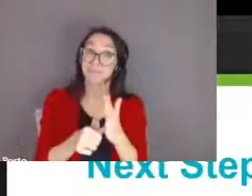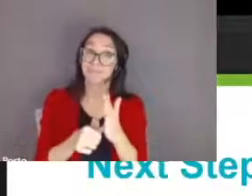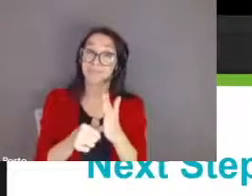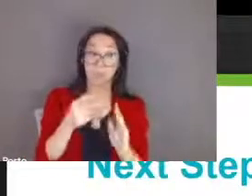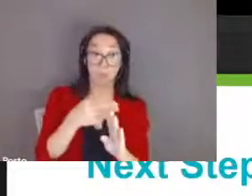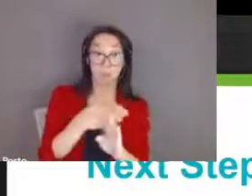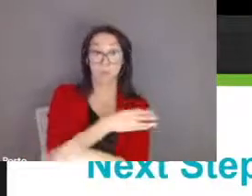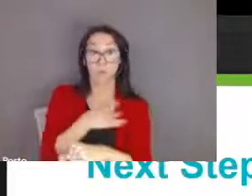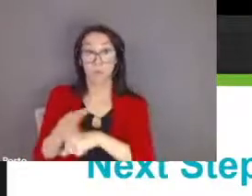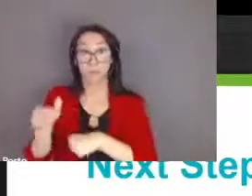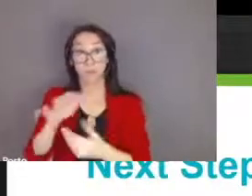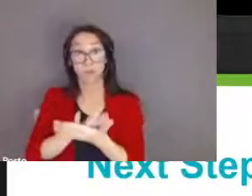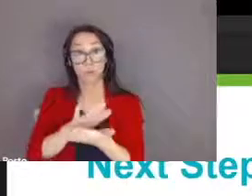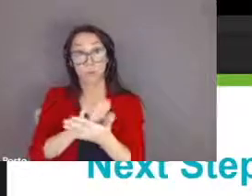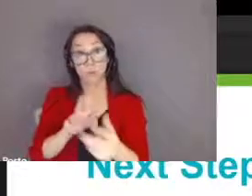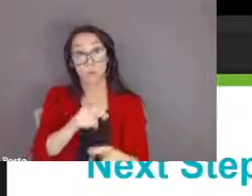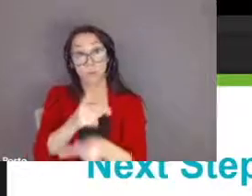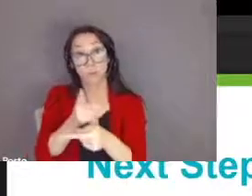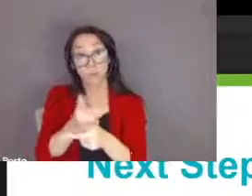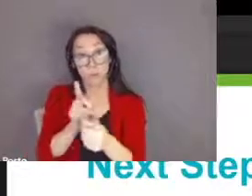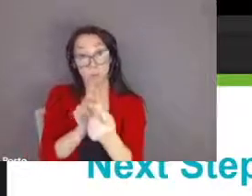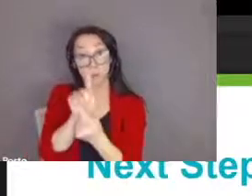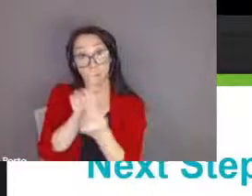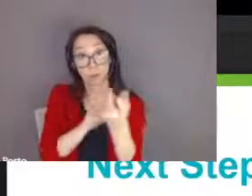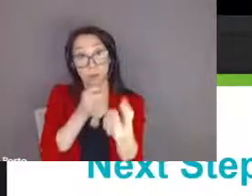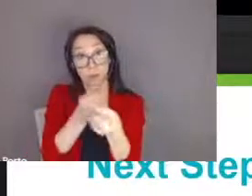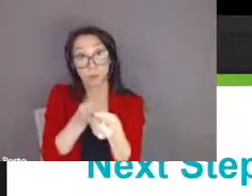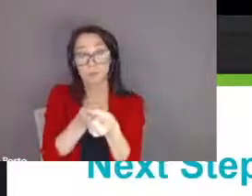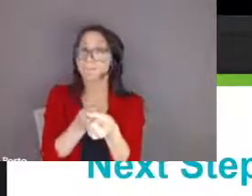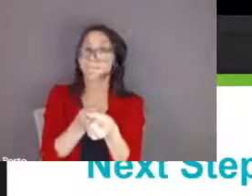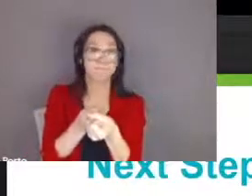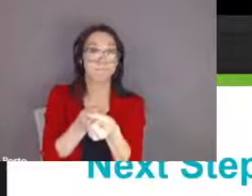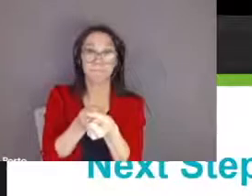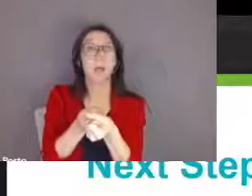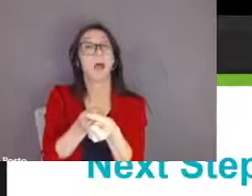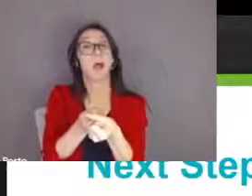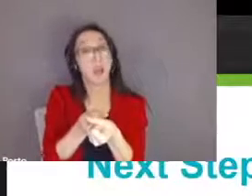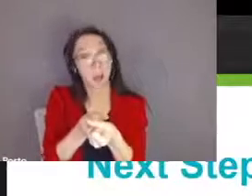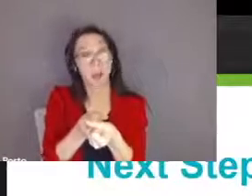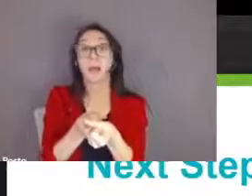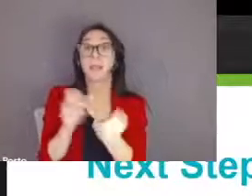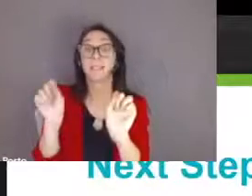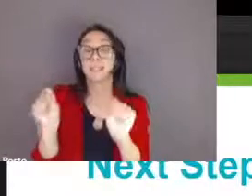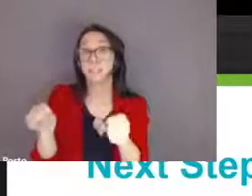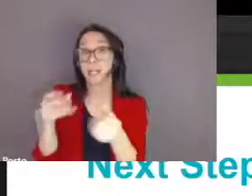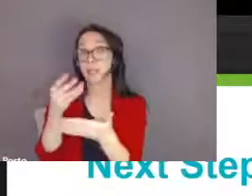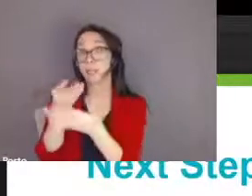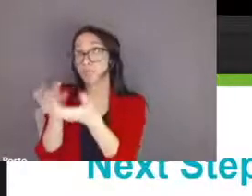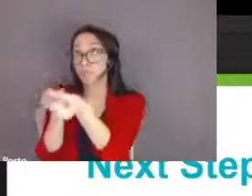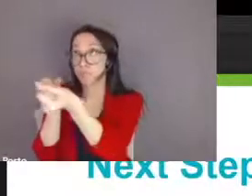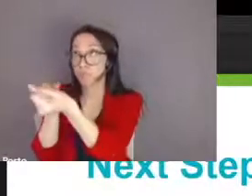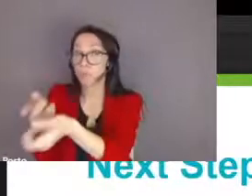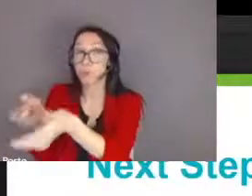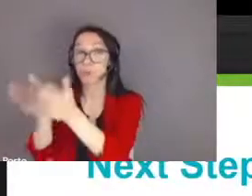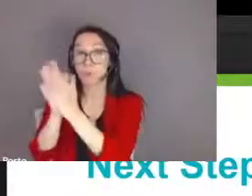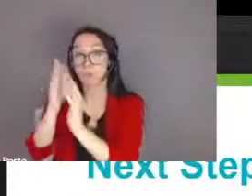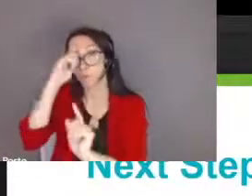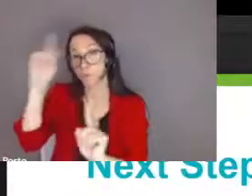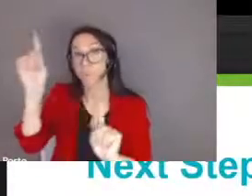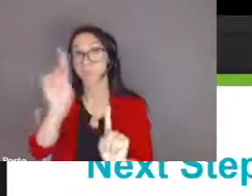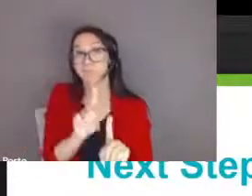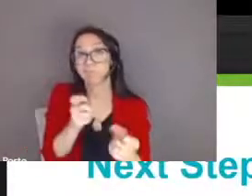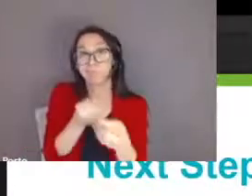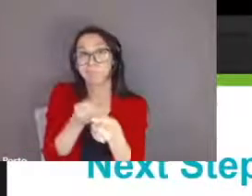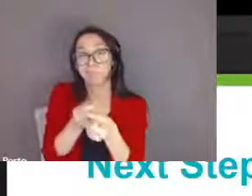school care however the program can be eligible to receive funding for a support facilitator and there is now resource support from the